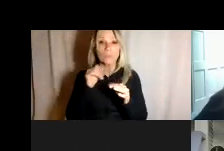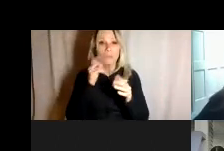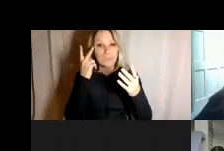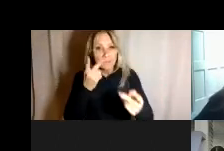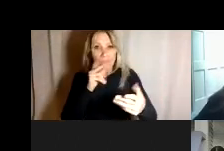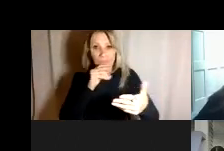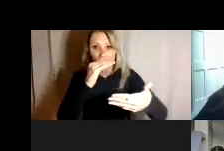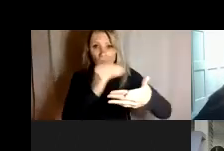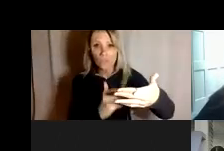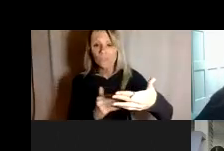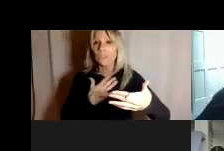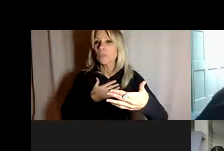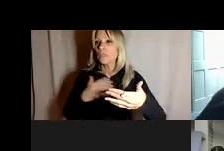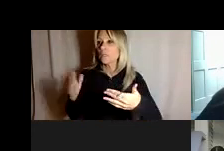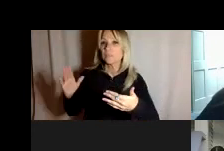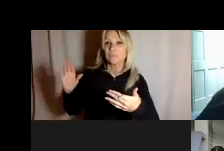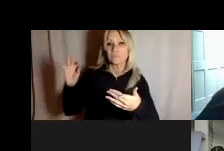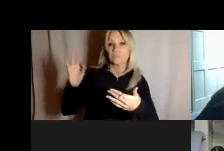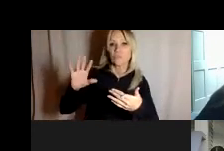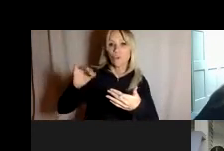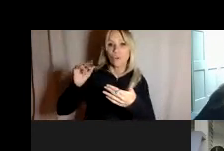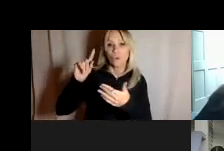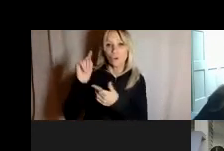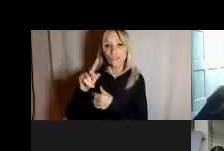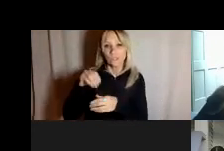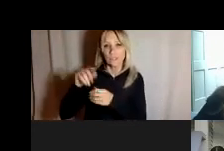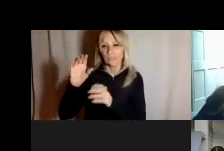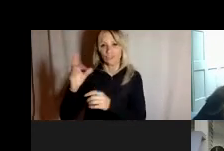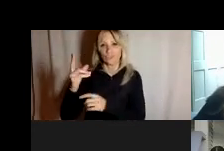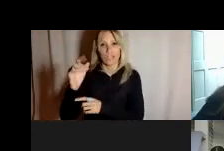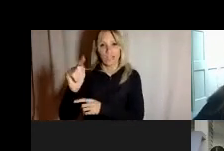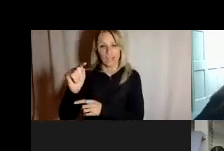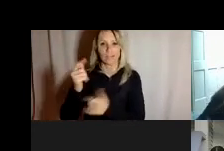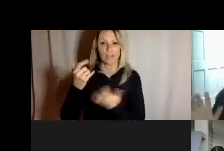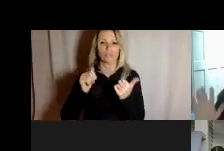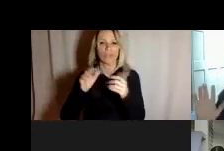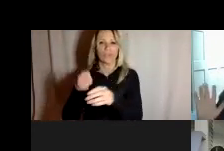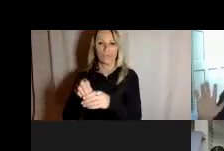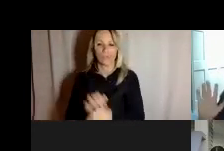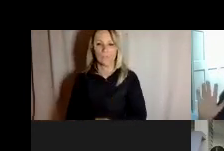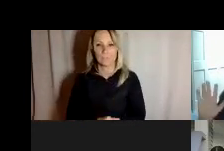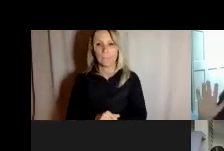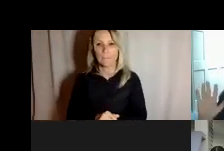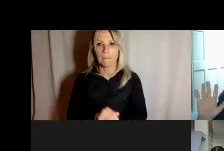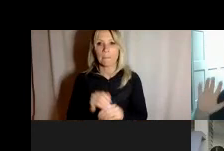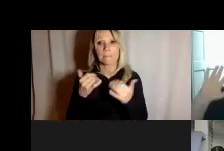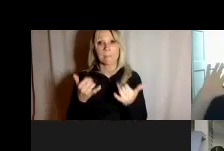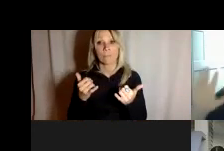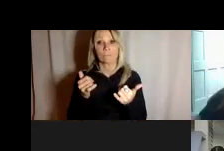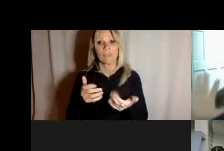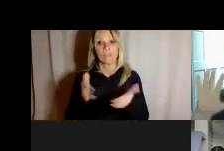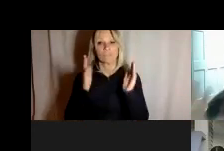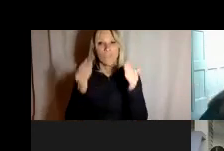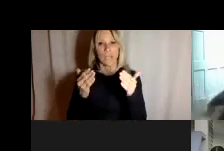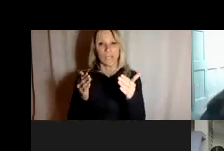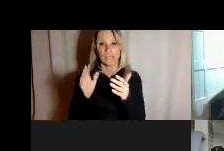to incorporate it if i can't but with that let's just jump in to the